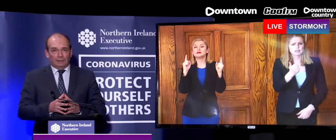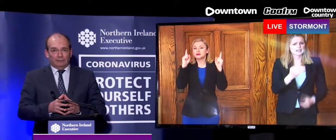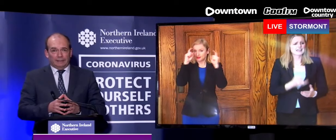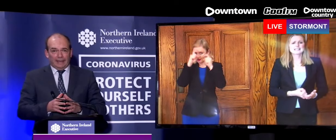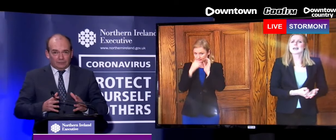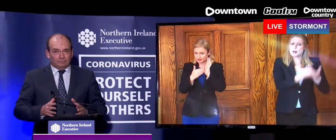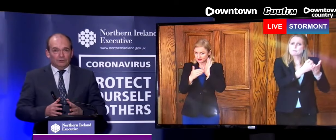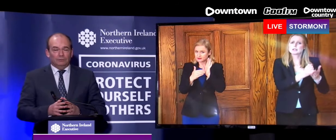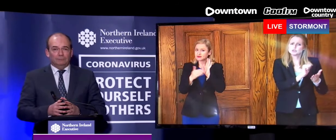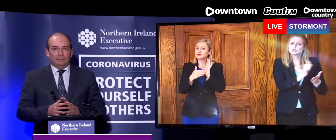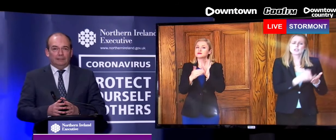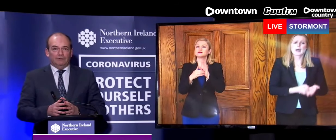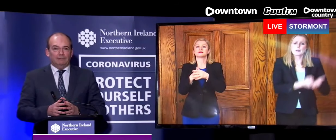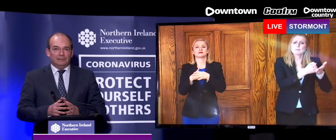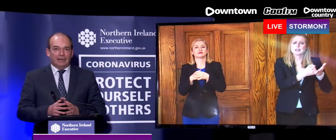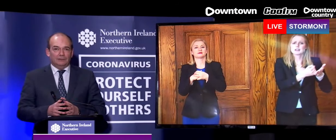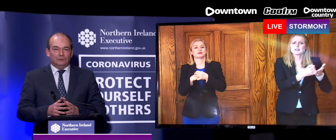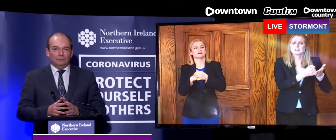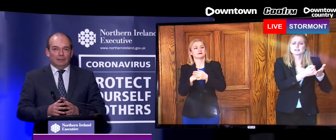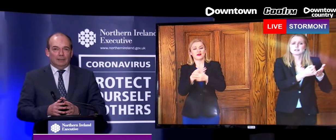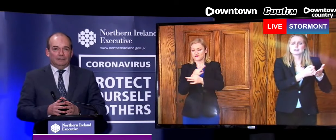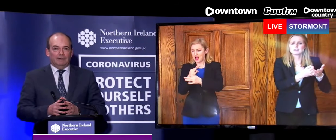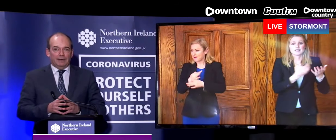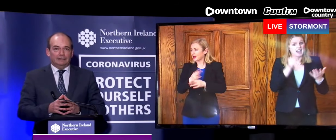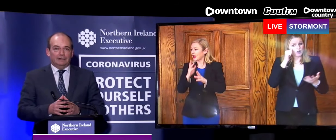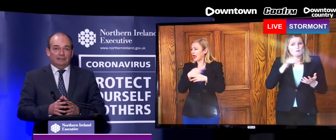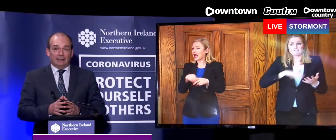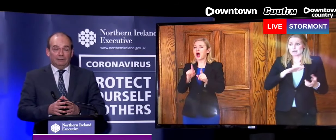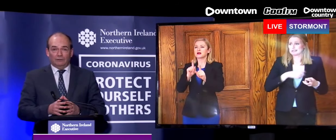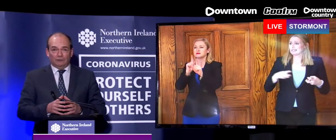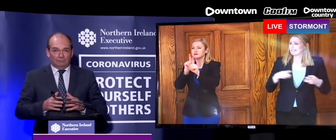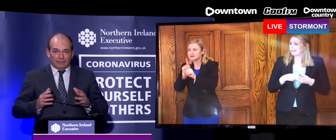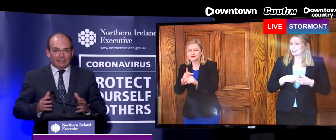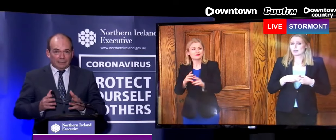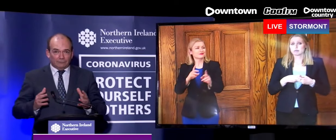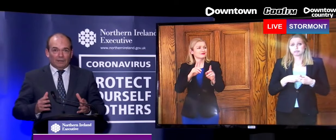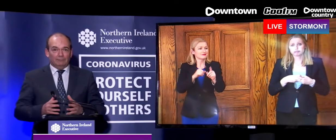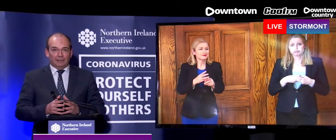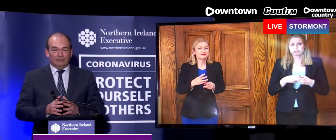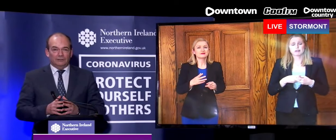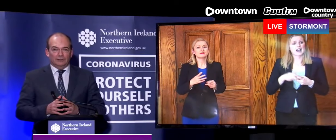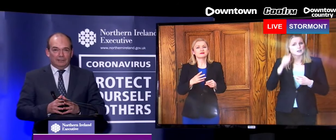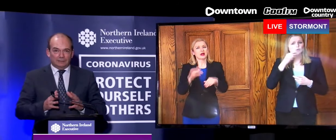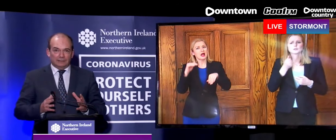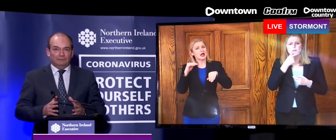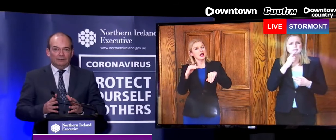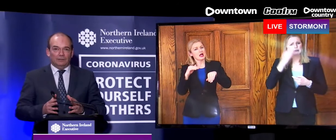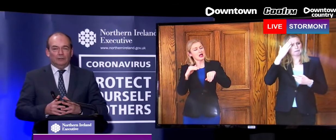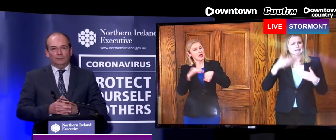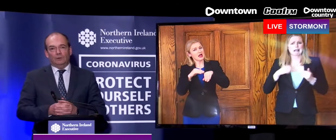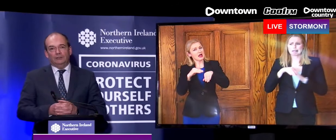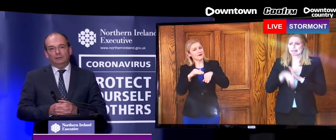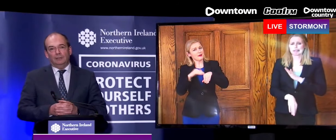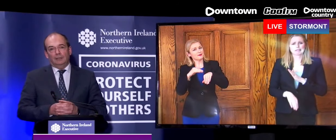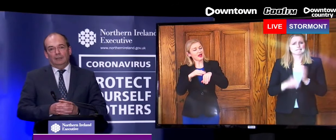things that we can't do, that families can't do, the impact that that's having on our mental health and wellbeing is not insignificant